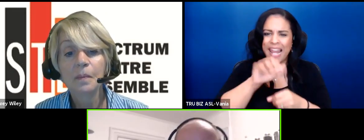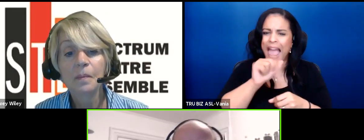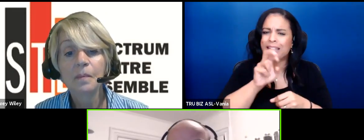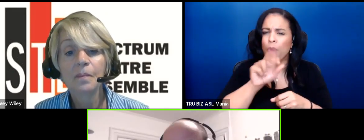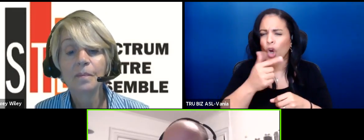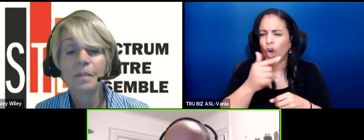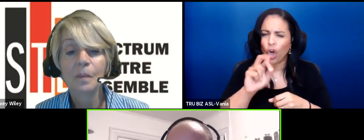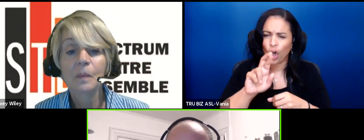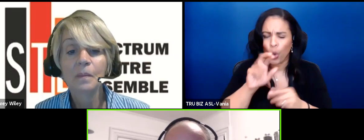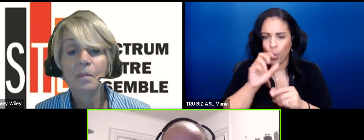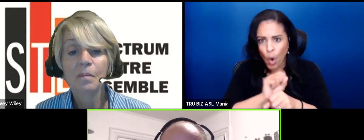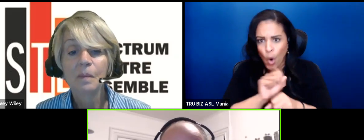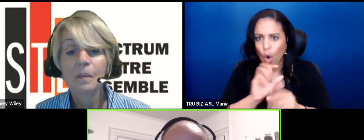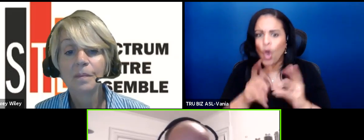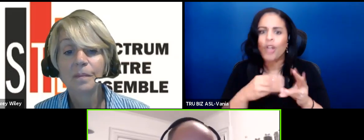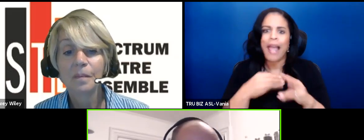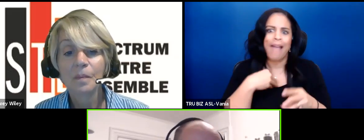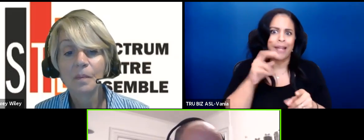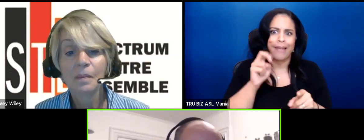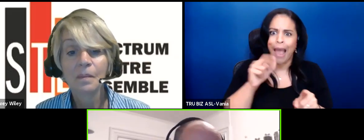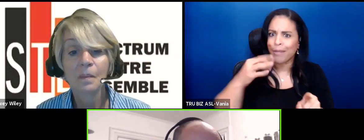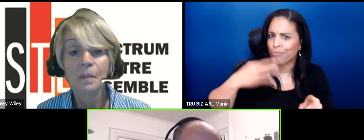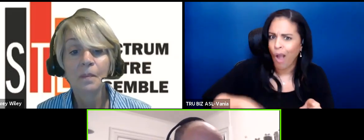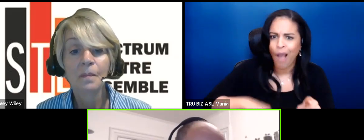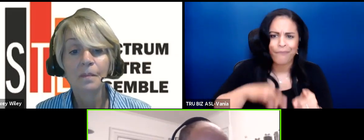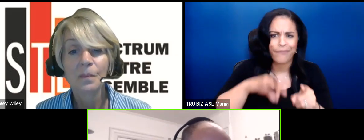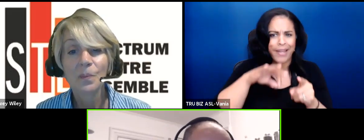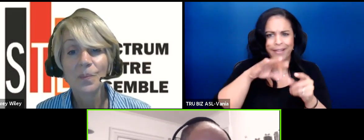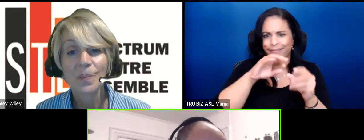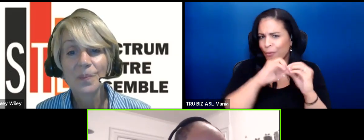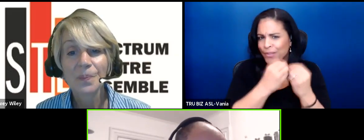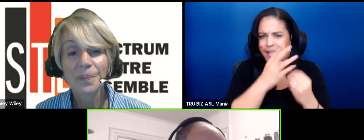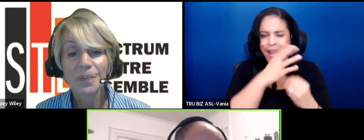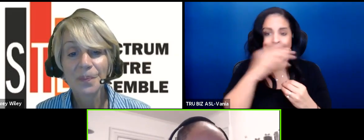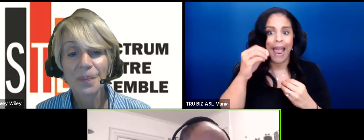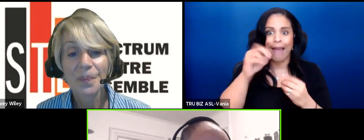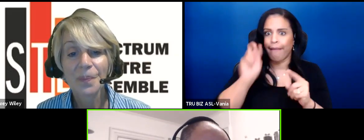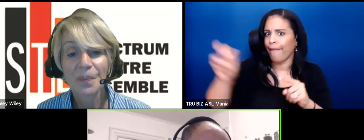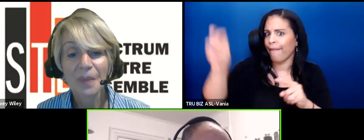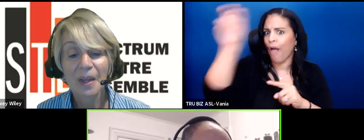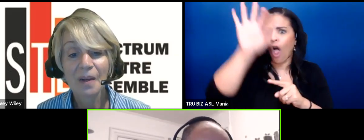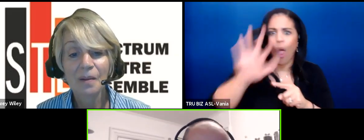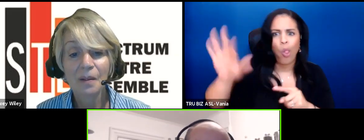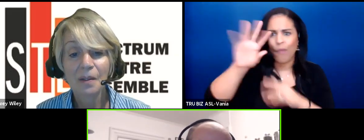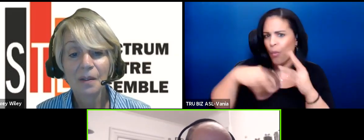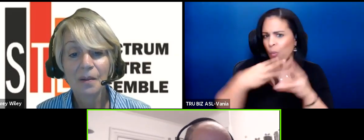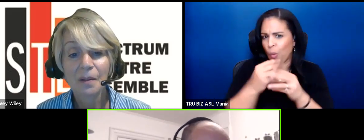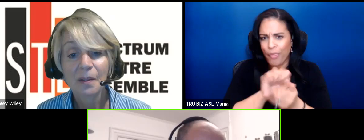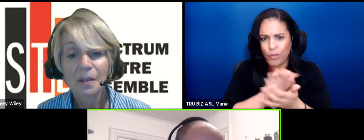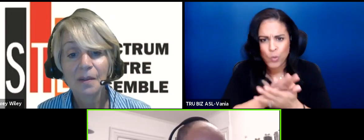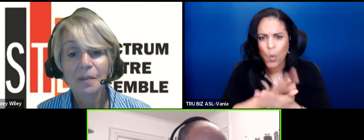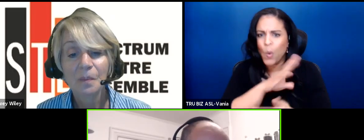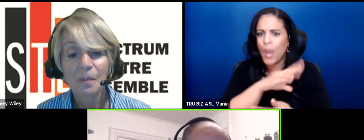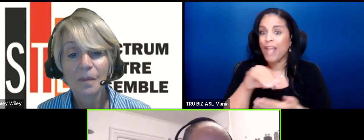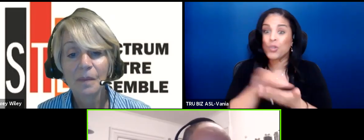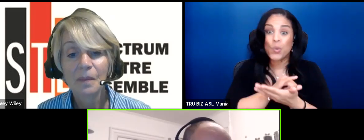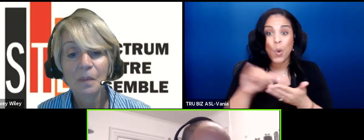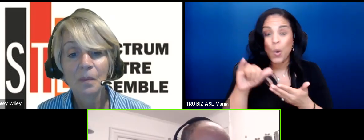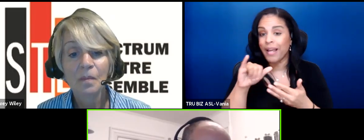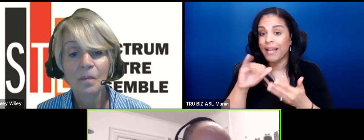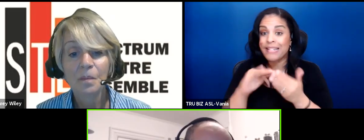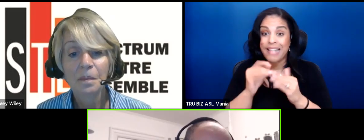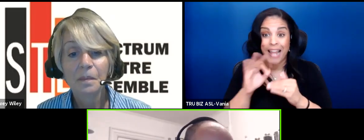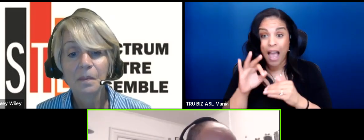City. I have school consulted all over the world um including 10 years with the New York City Department of Education on the side.